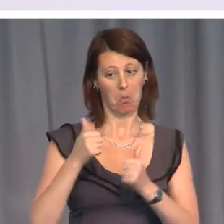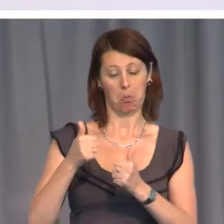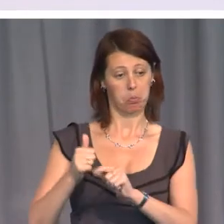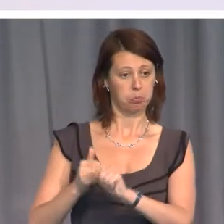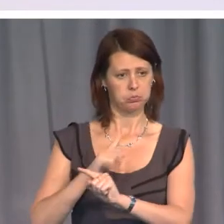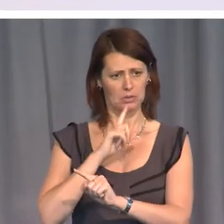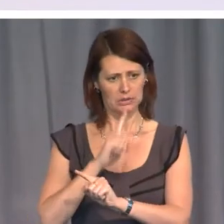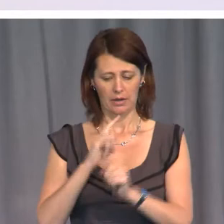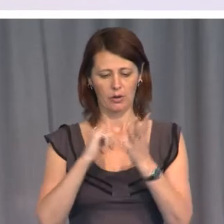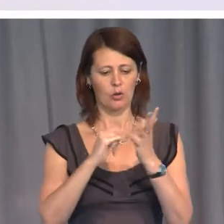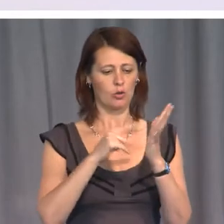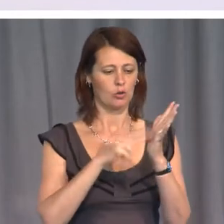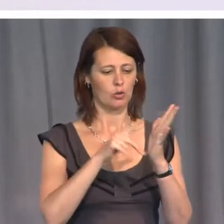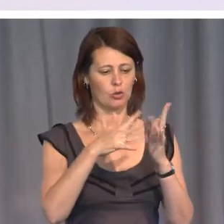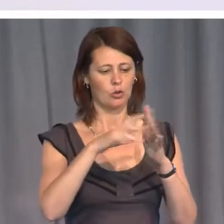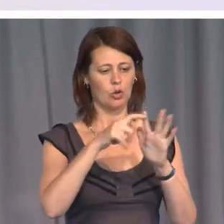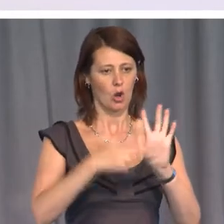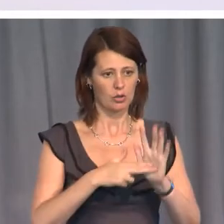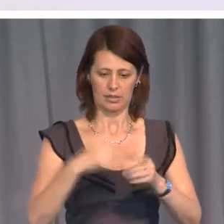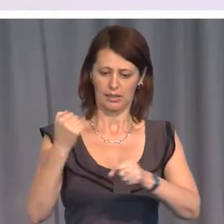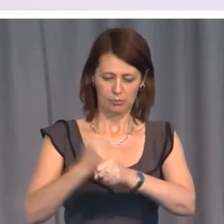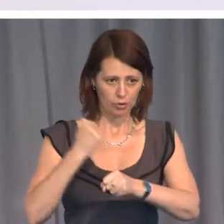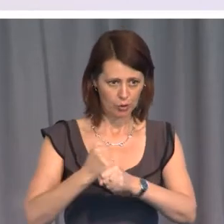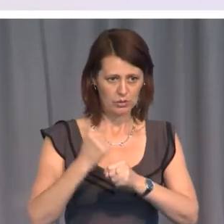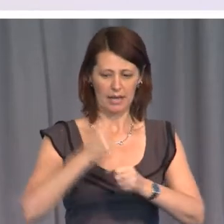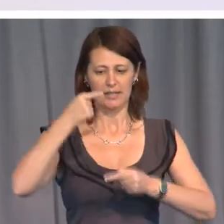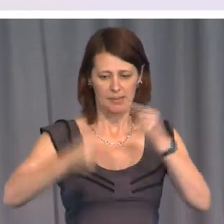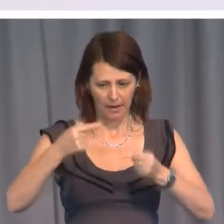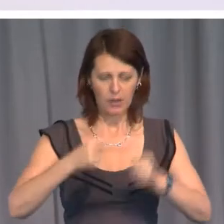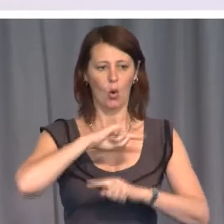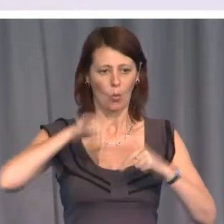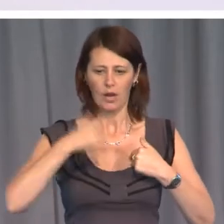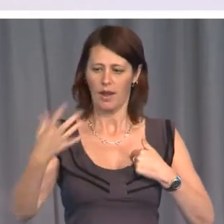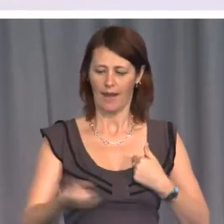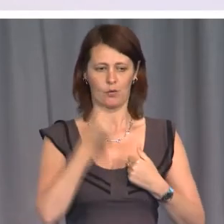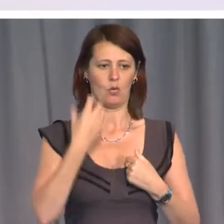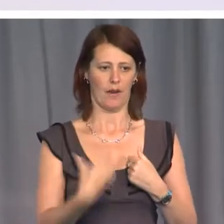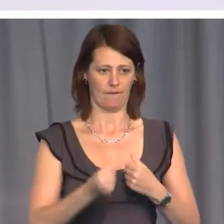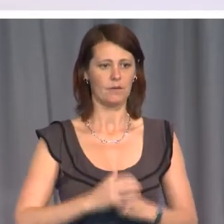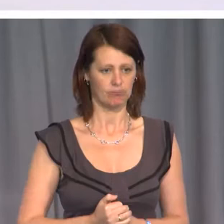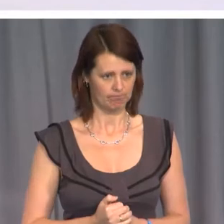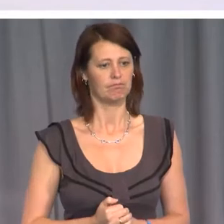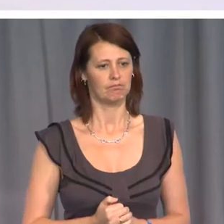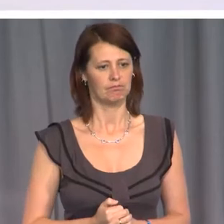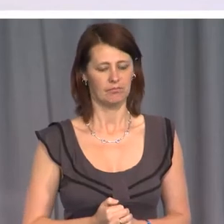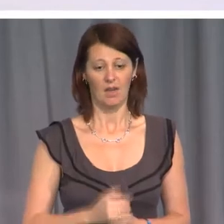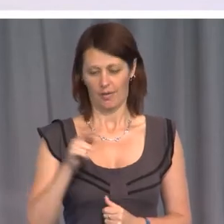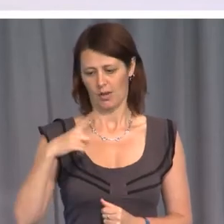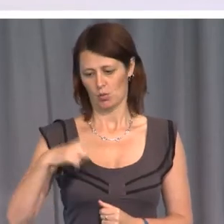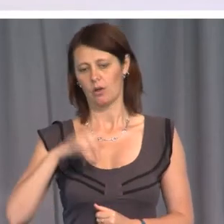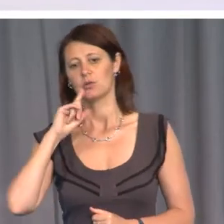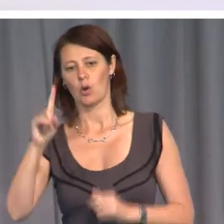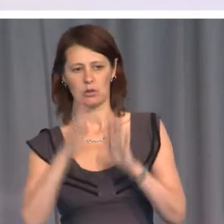has said that Snowden has produced a debate we have to have. And that's why he told Mrs.